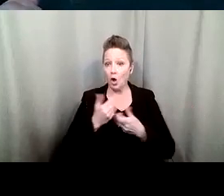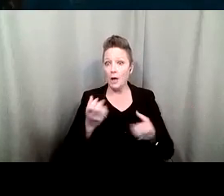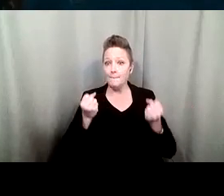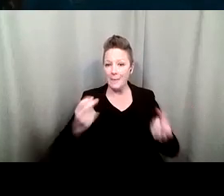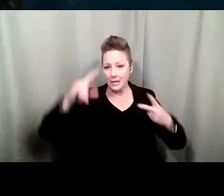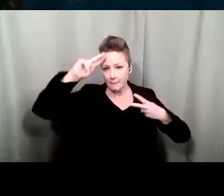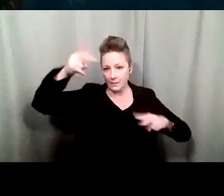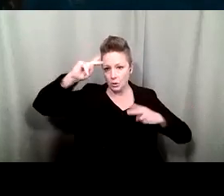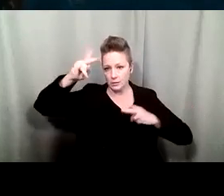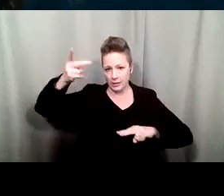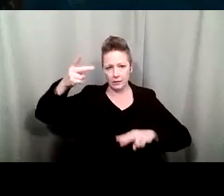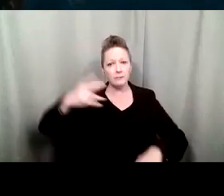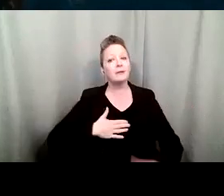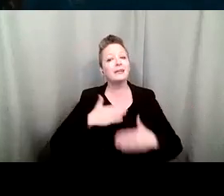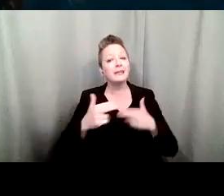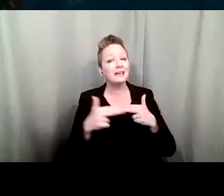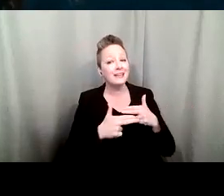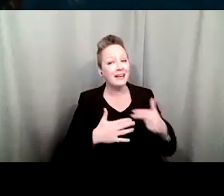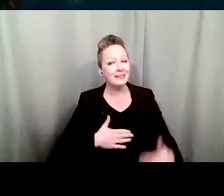Can we have the next slide, please?